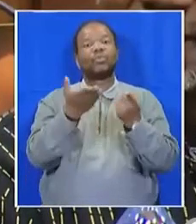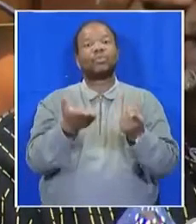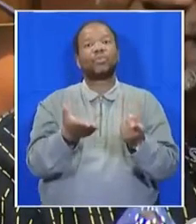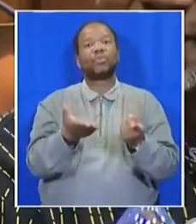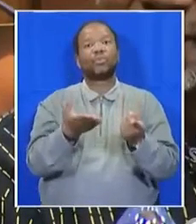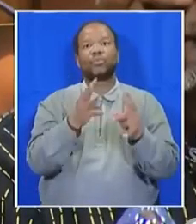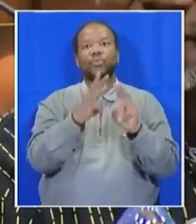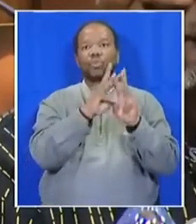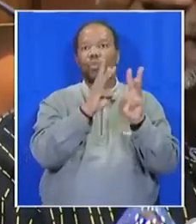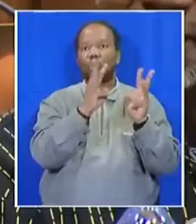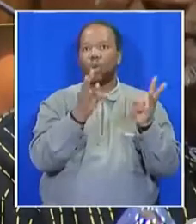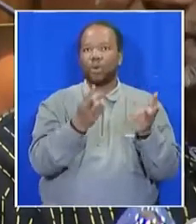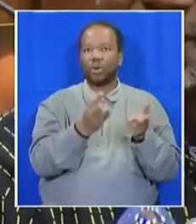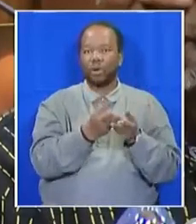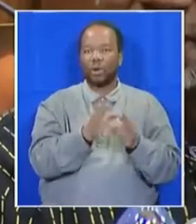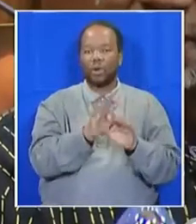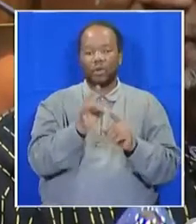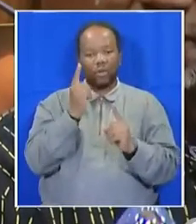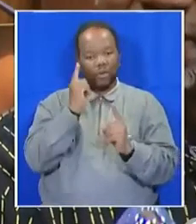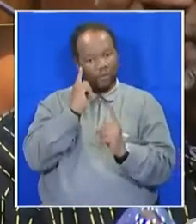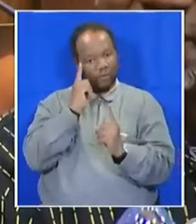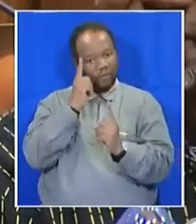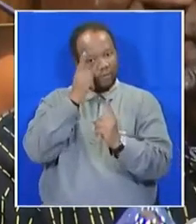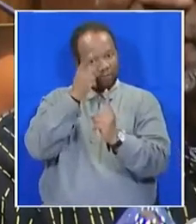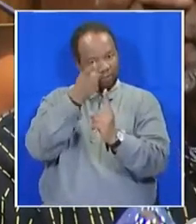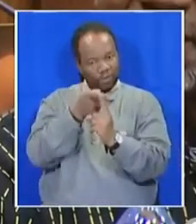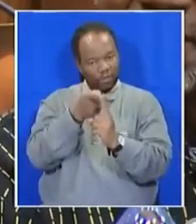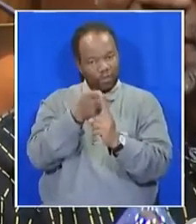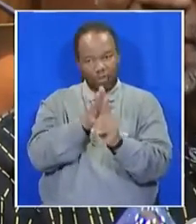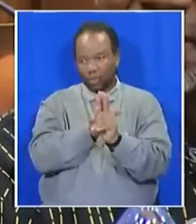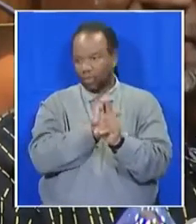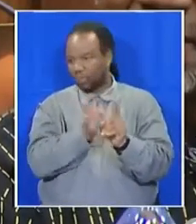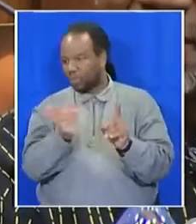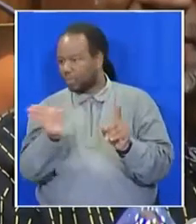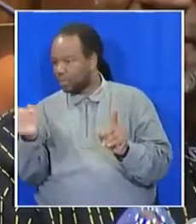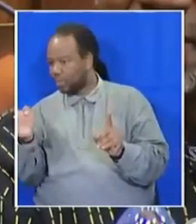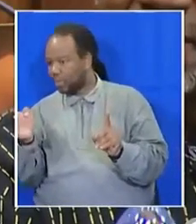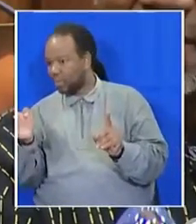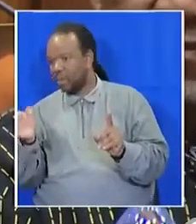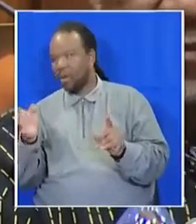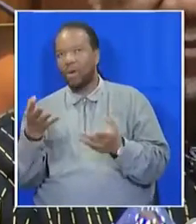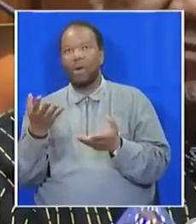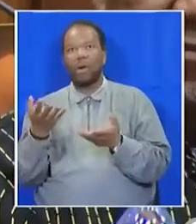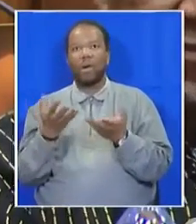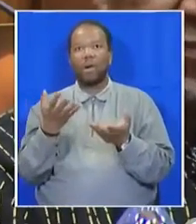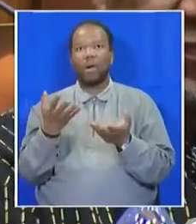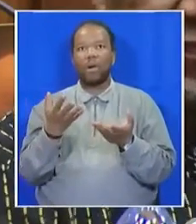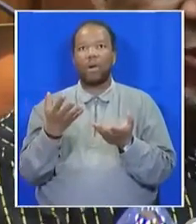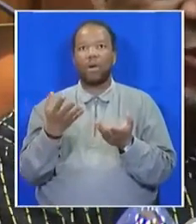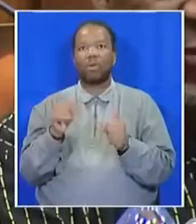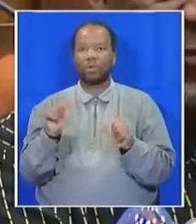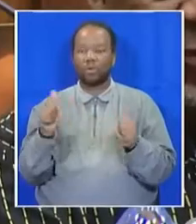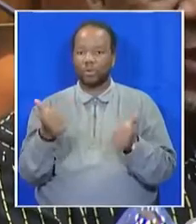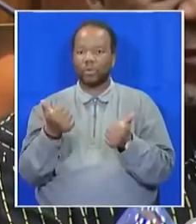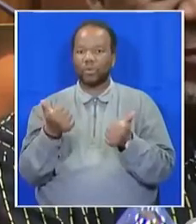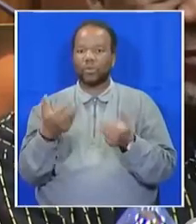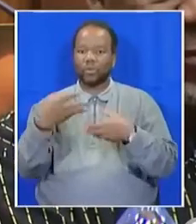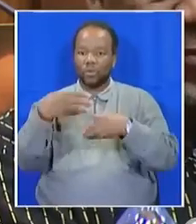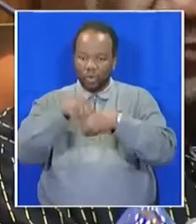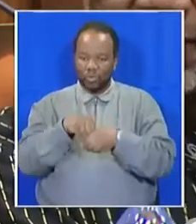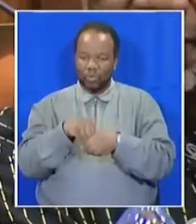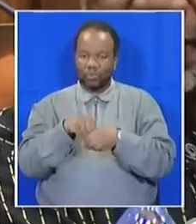derailed from our objectives to find an inclusive negotiated agreement.